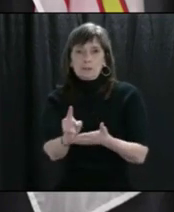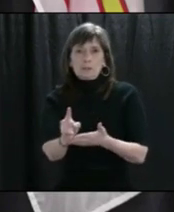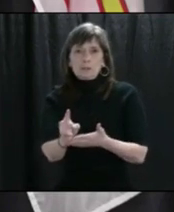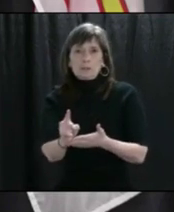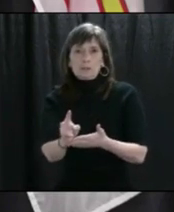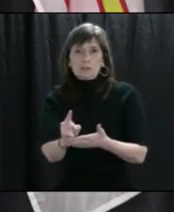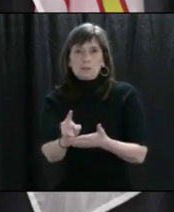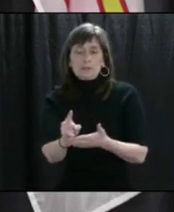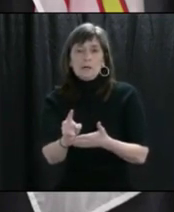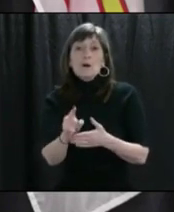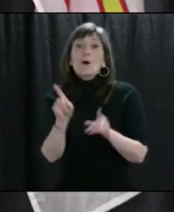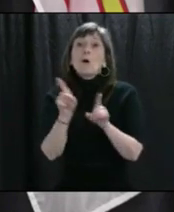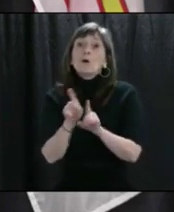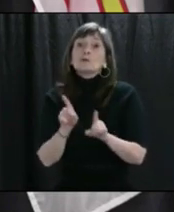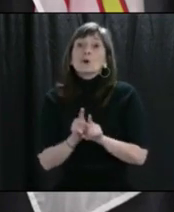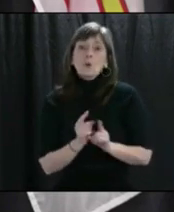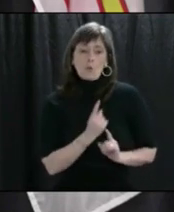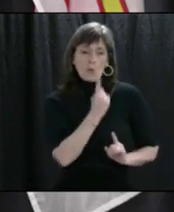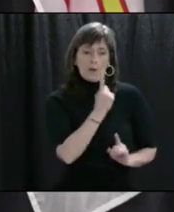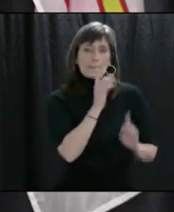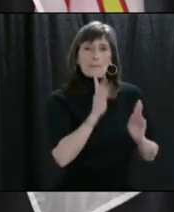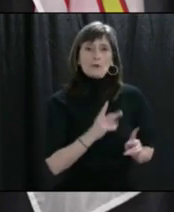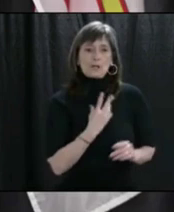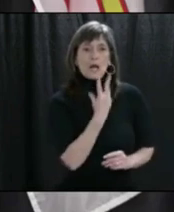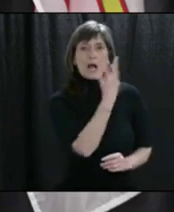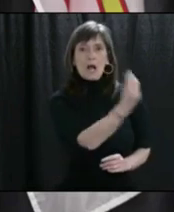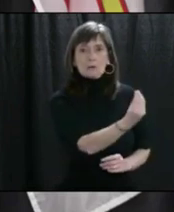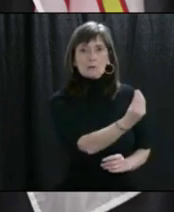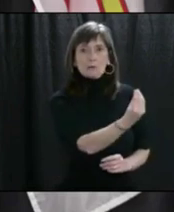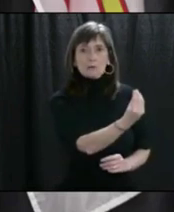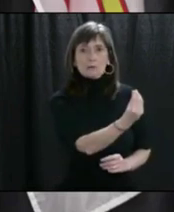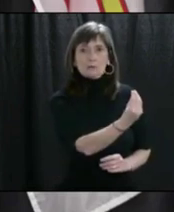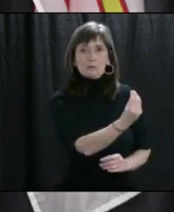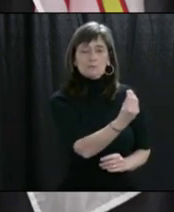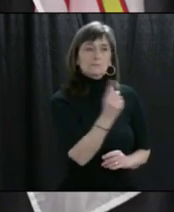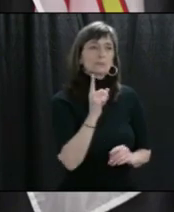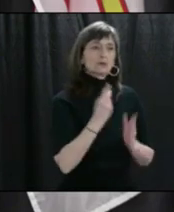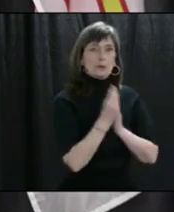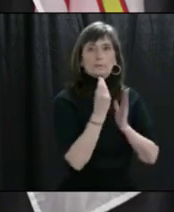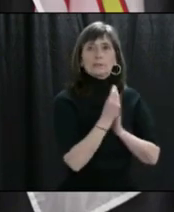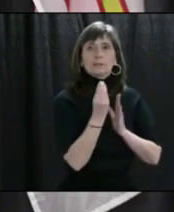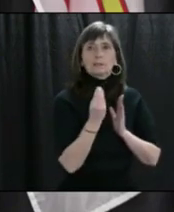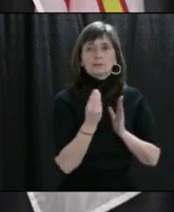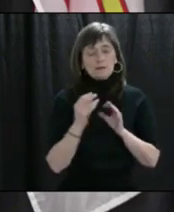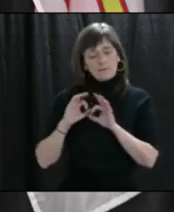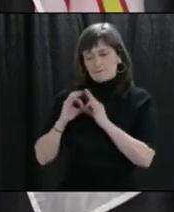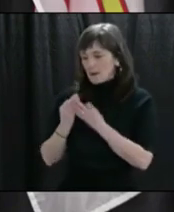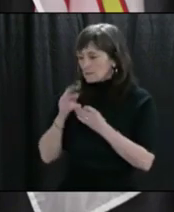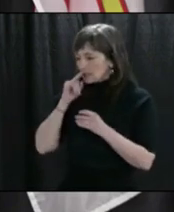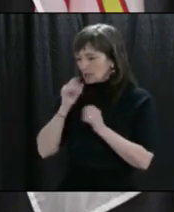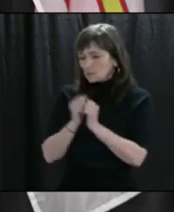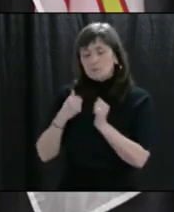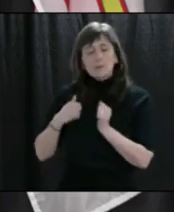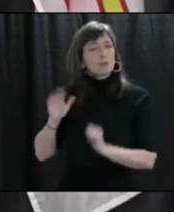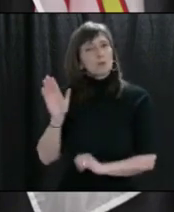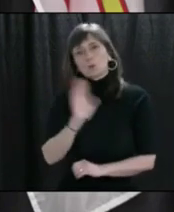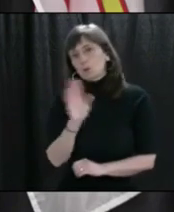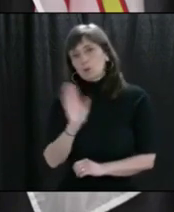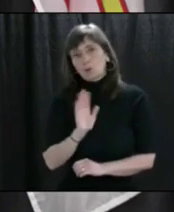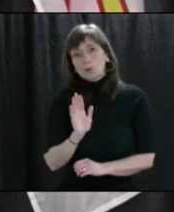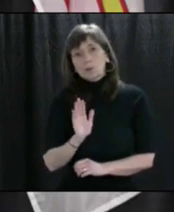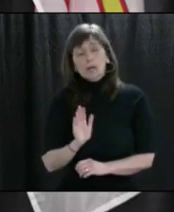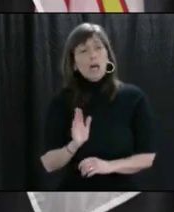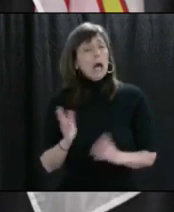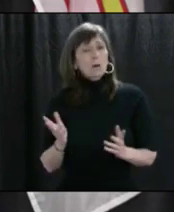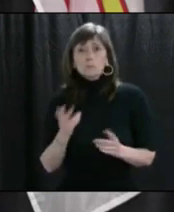take the entire family with you. Do not take your children. Just take one person. Take one person per family. Now we've